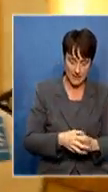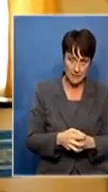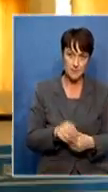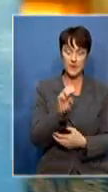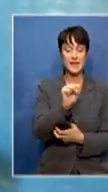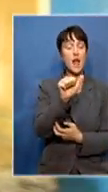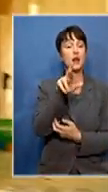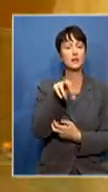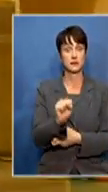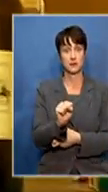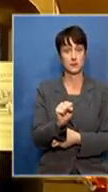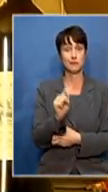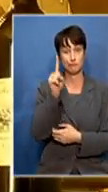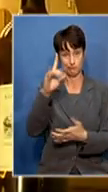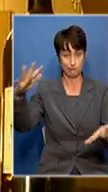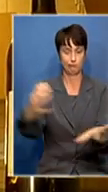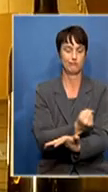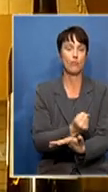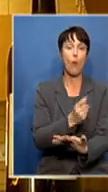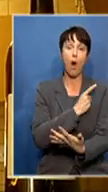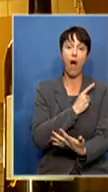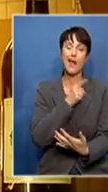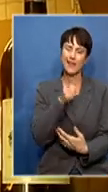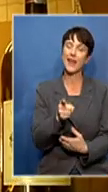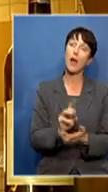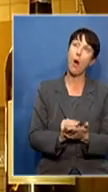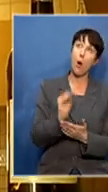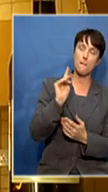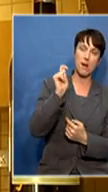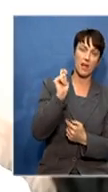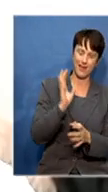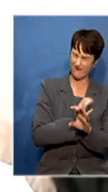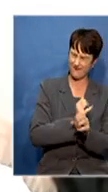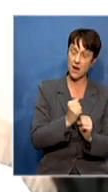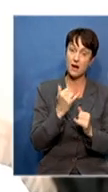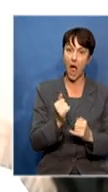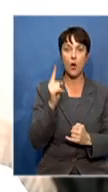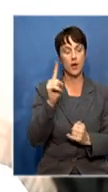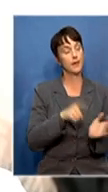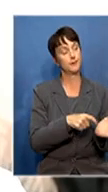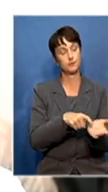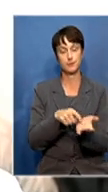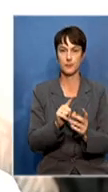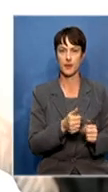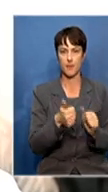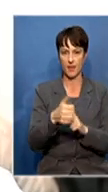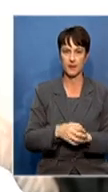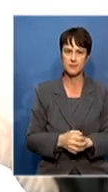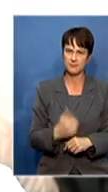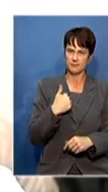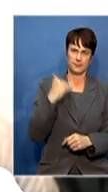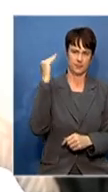Saar's efforts to recoup 16 million rand he owes the taxman. We knew when we started this course